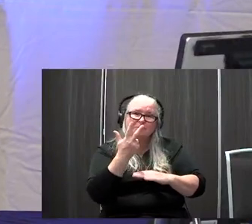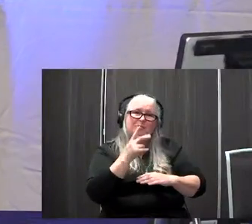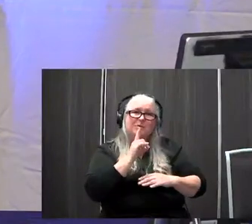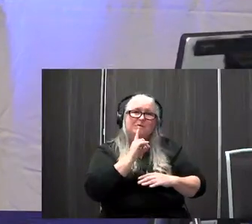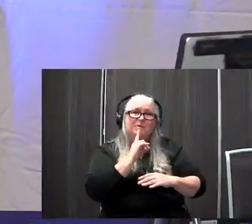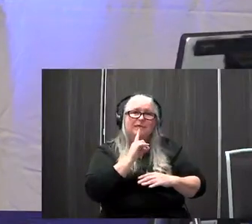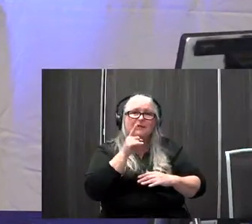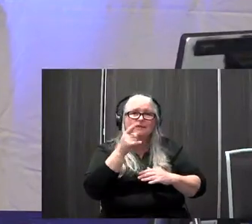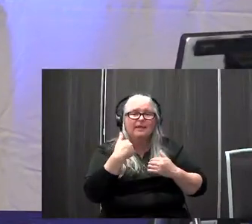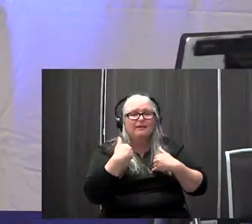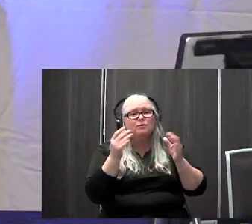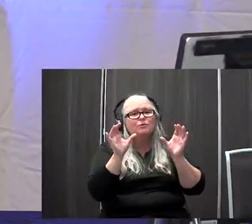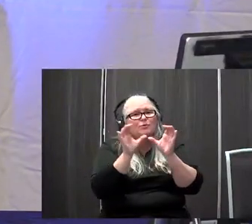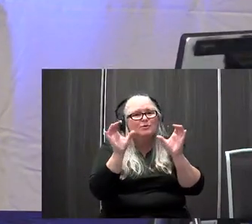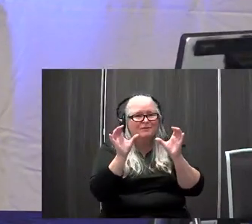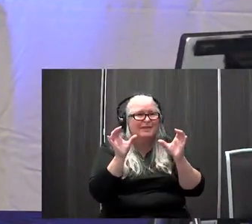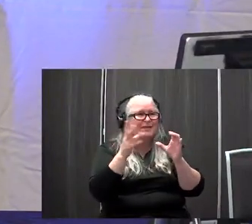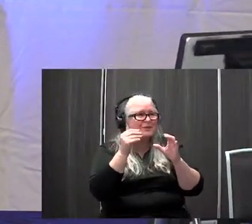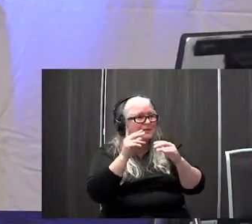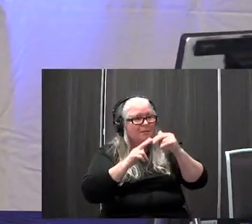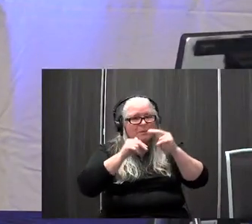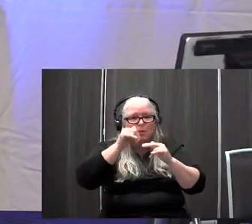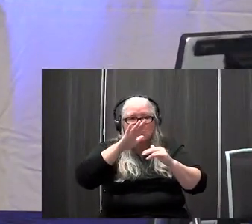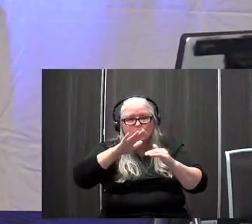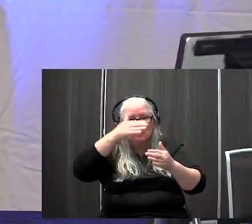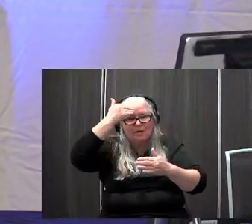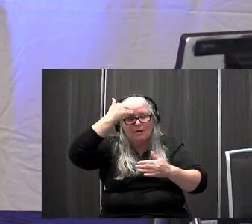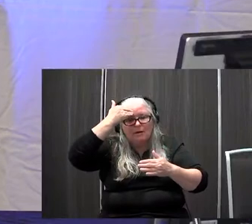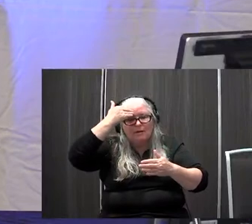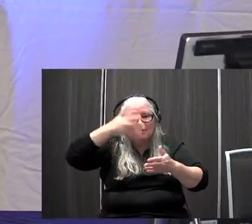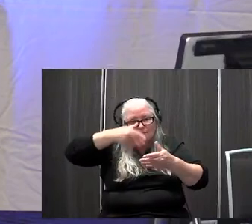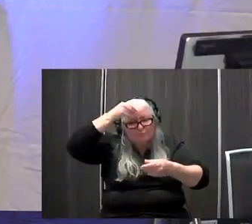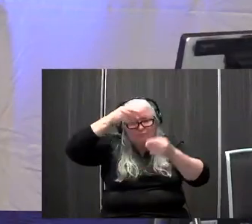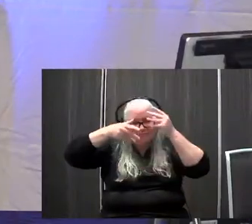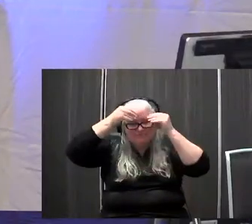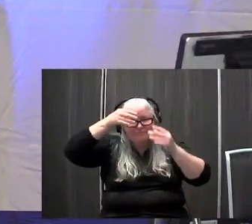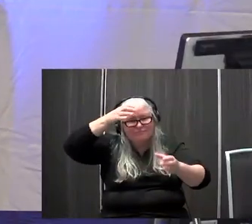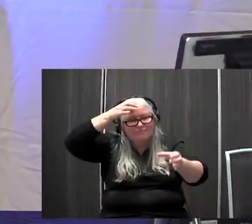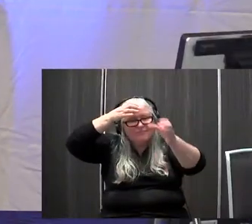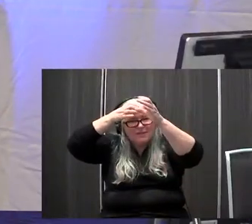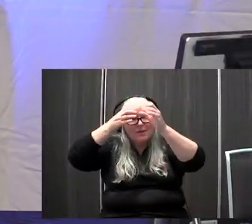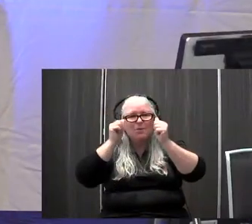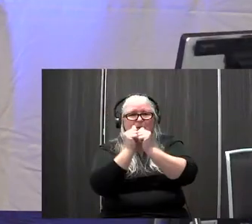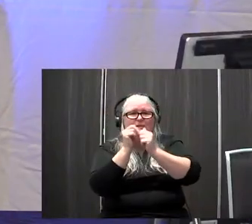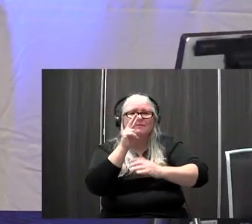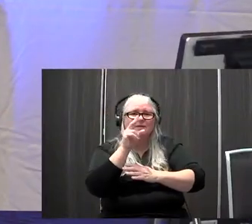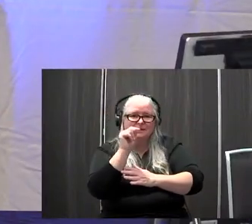know, kind of certifications and really building your knowledge when it comes to vestibular specific rehab. Um,